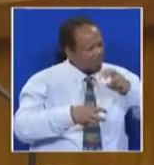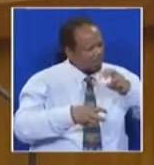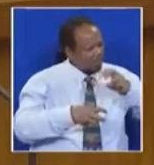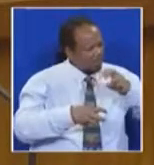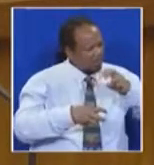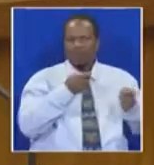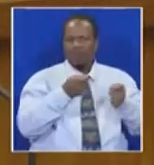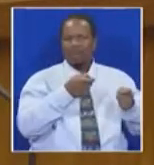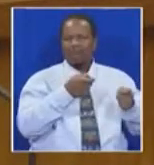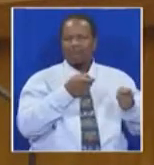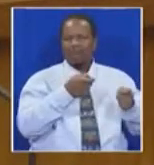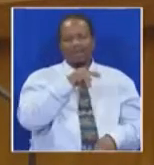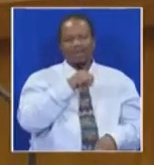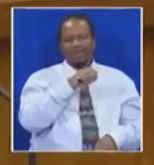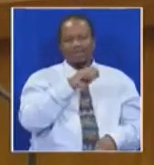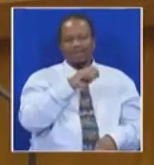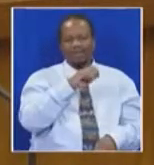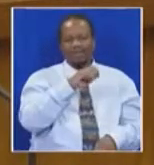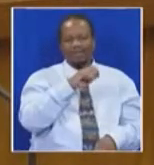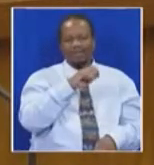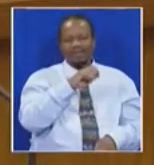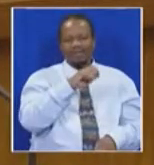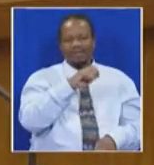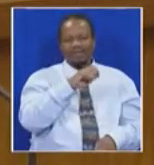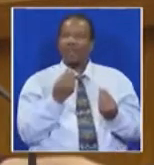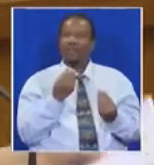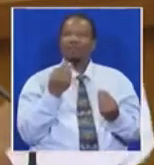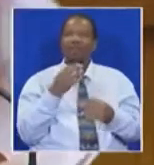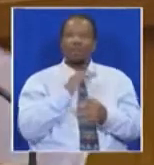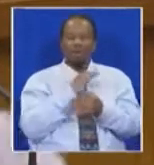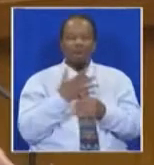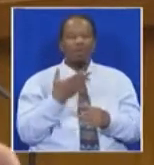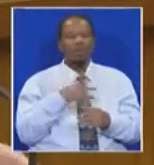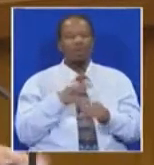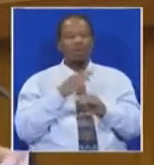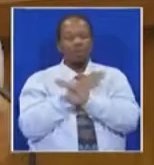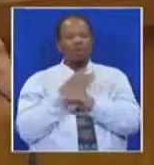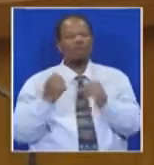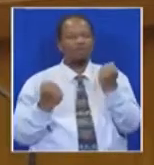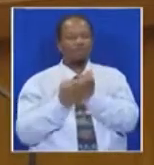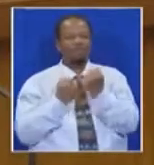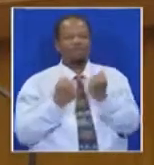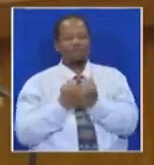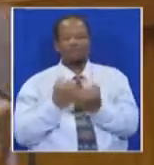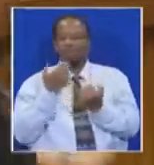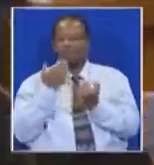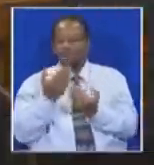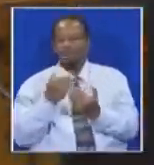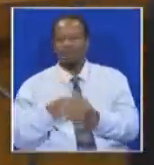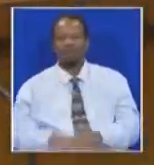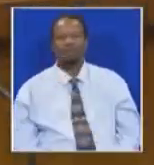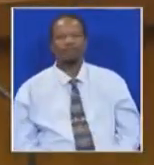Honourable Member, round up. onto powers at all costs. COPE fully supports this vote. I thank you.